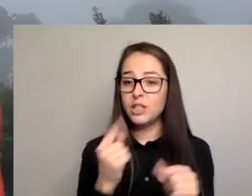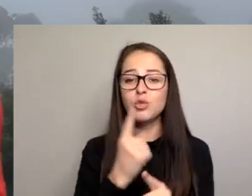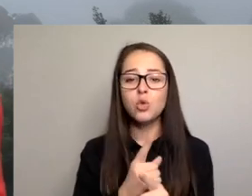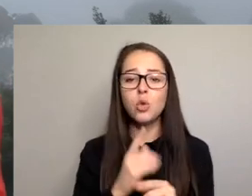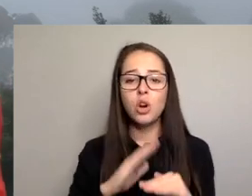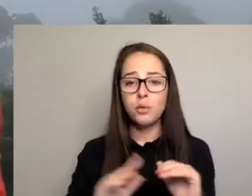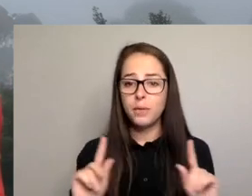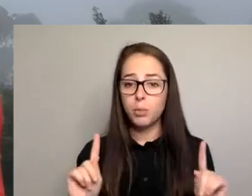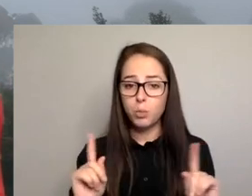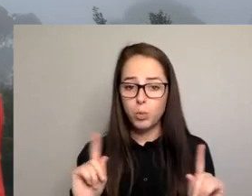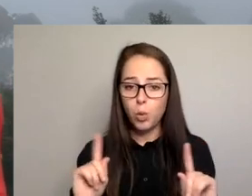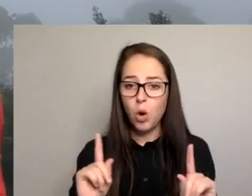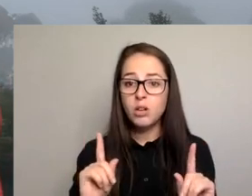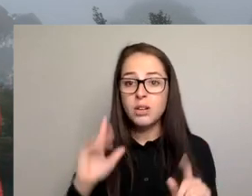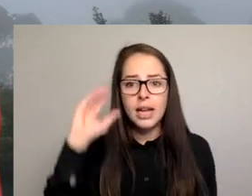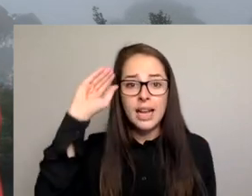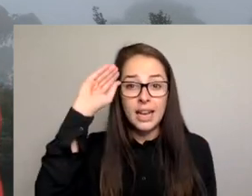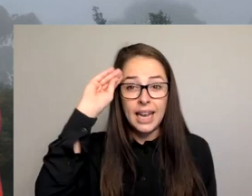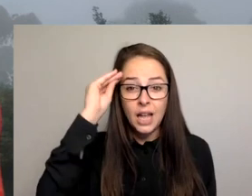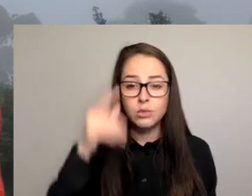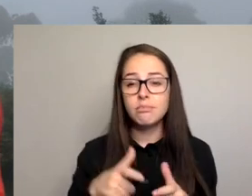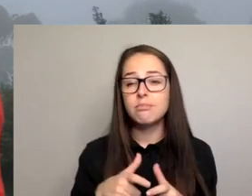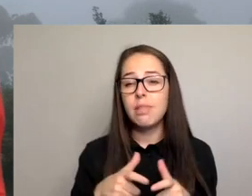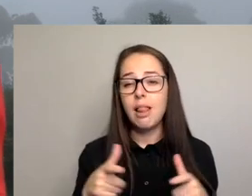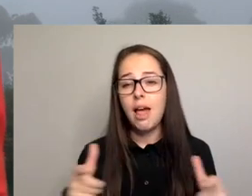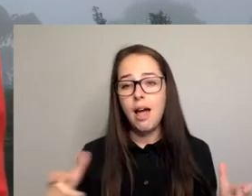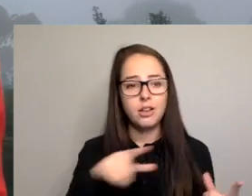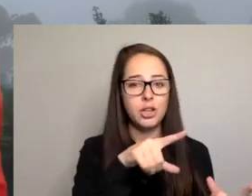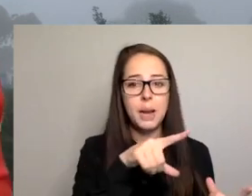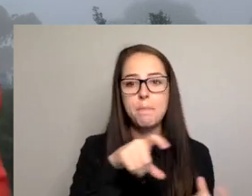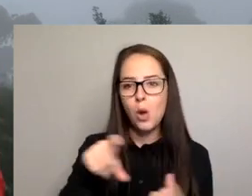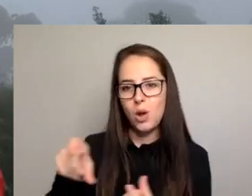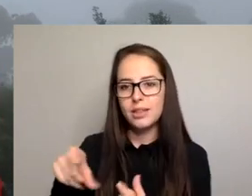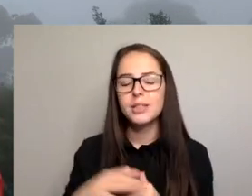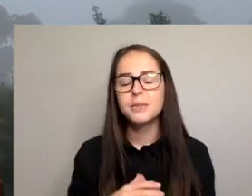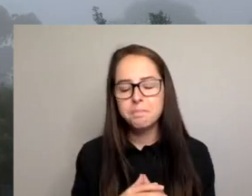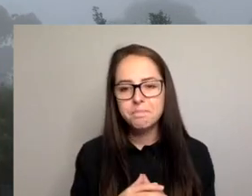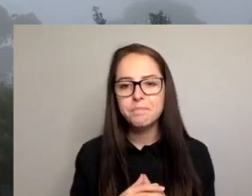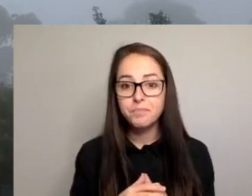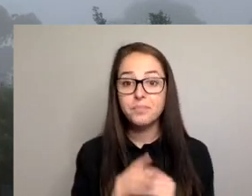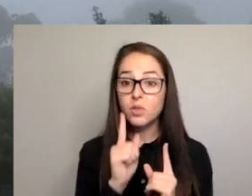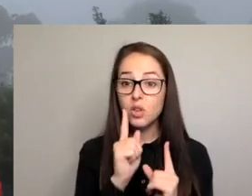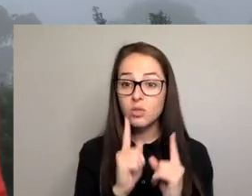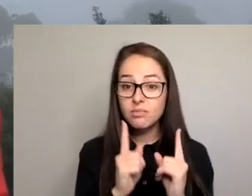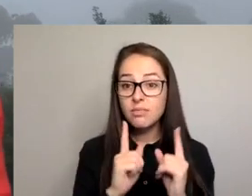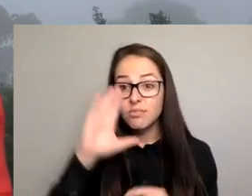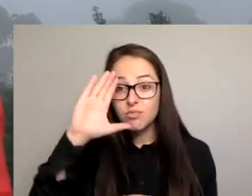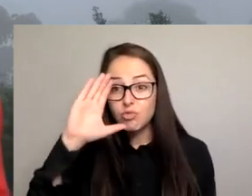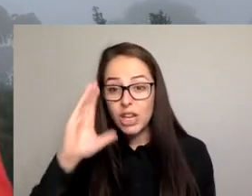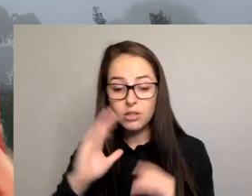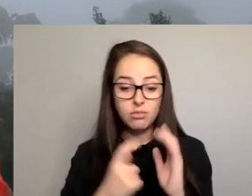are large employers and in rural and regional areas, and our council is no different.